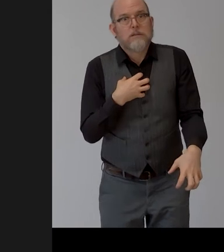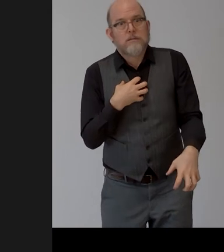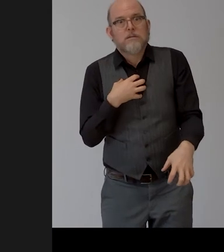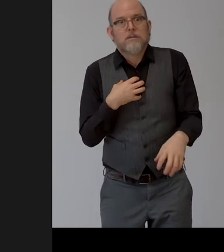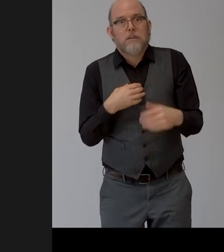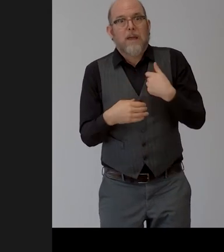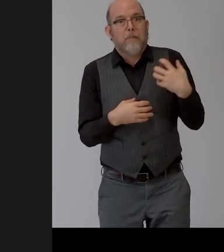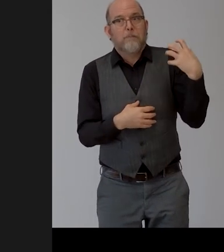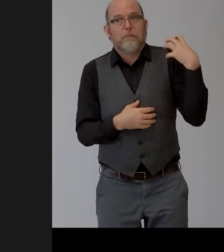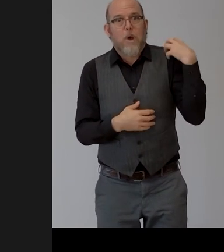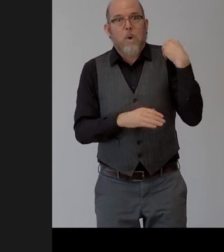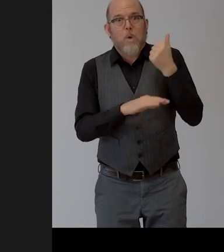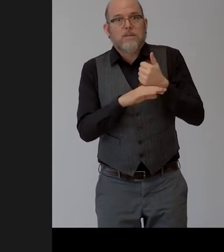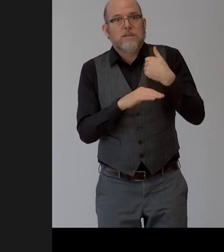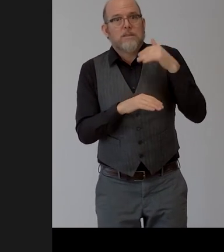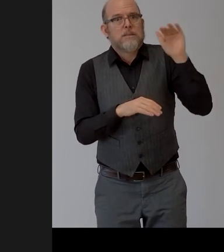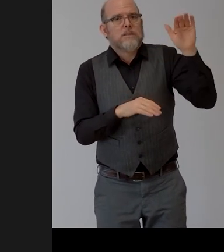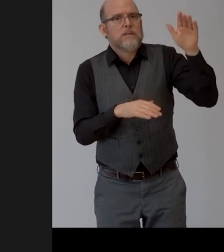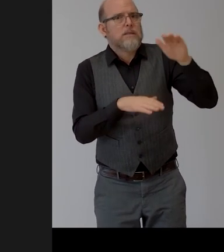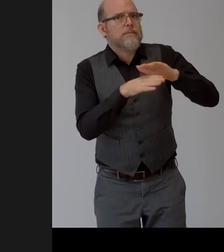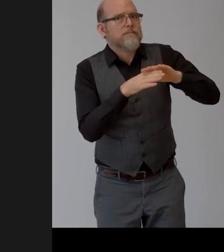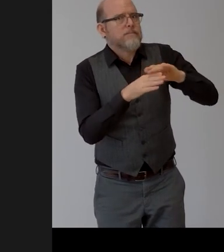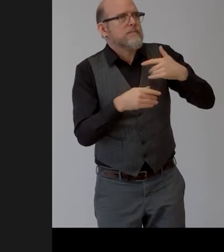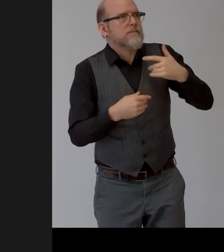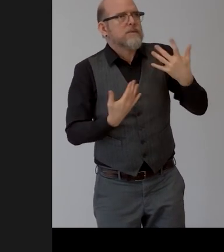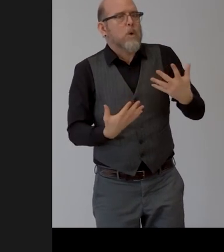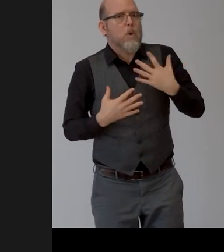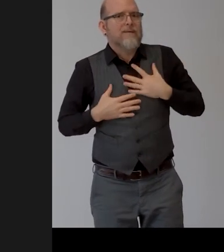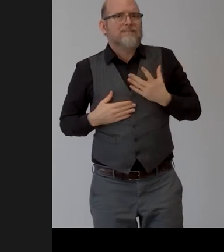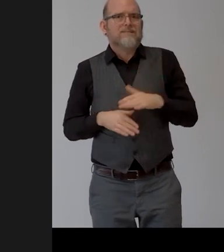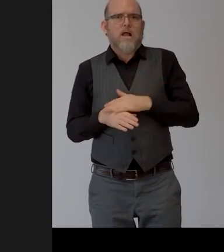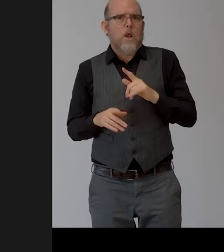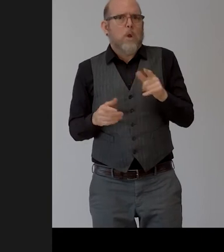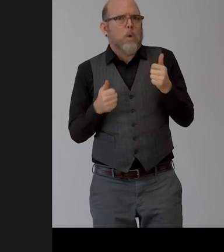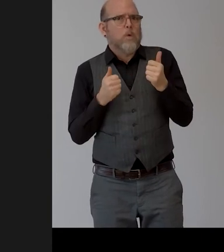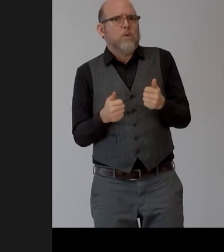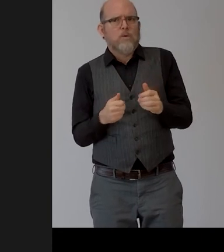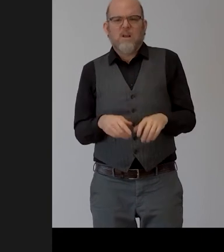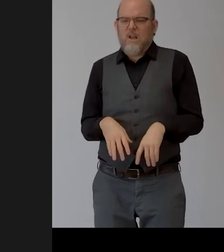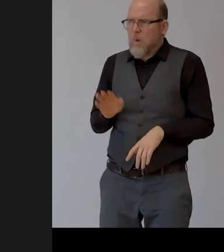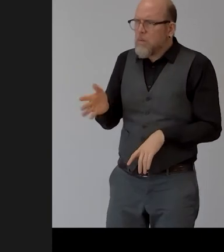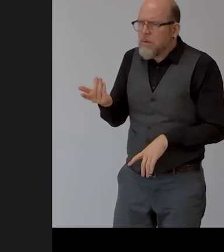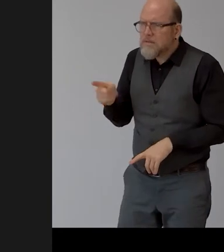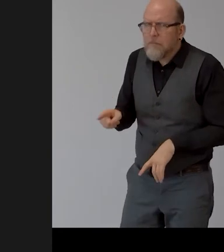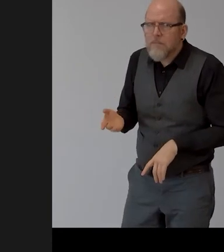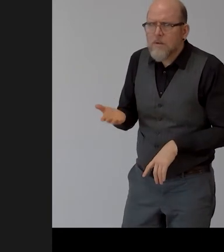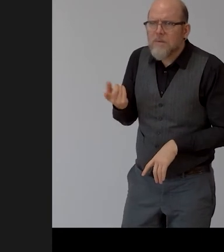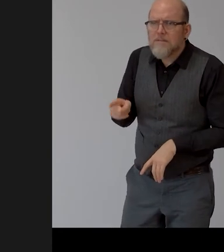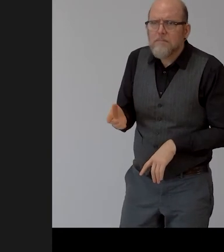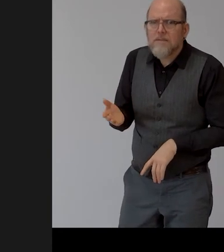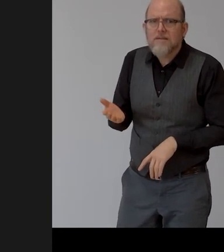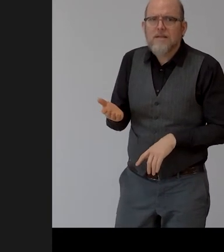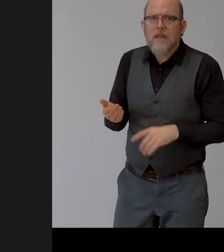he didn't understand what i mean and made me come so i took a taxi because i couldn't drive i i